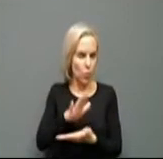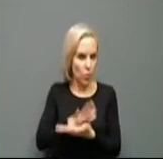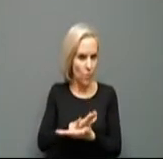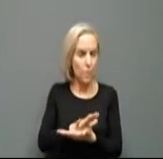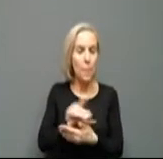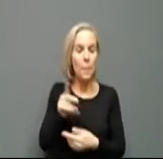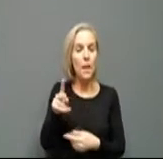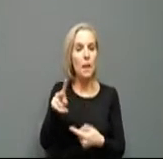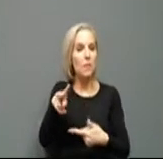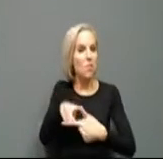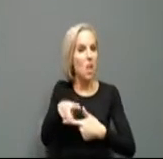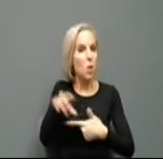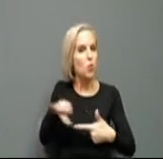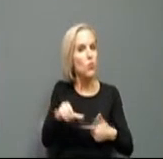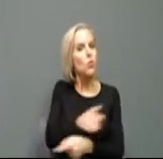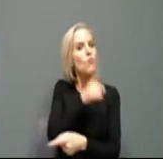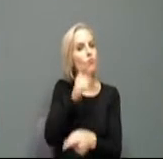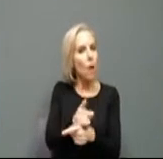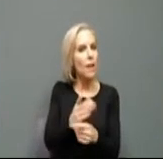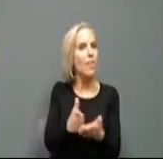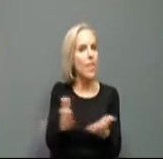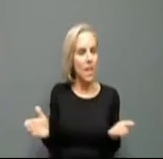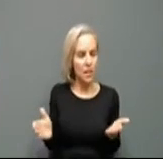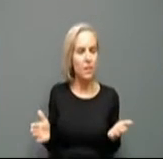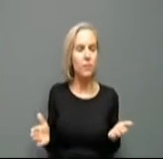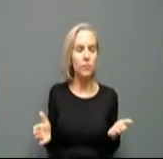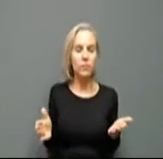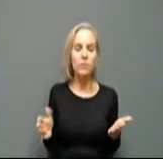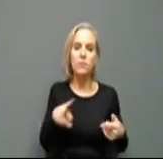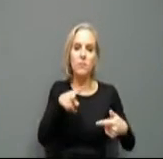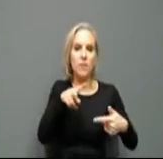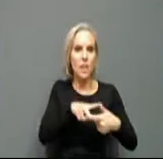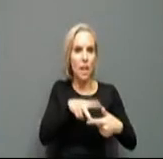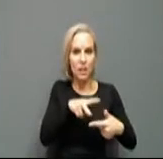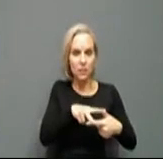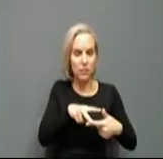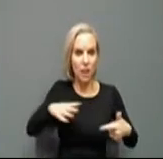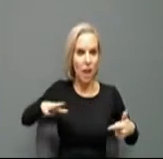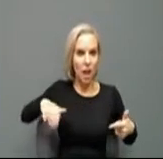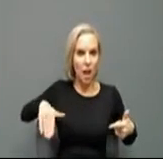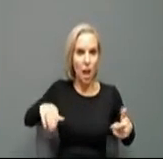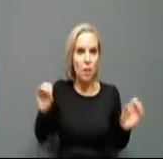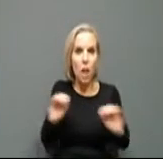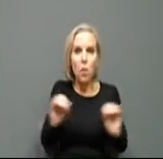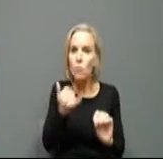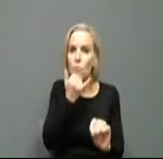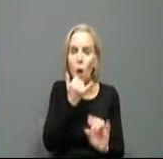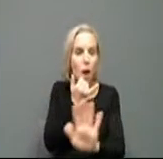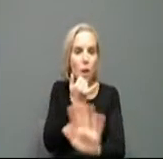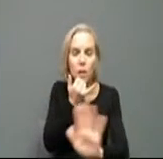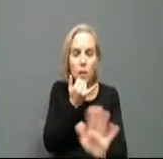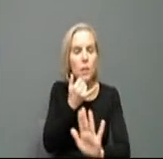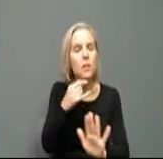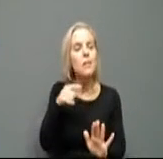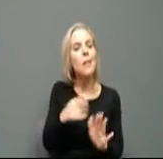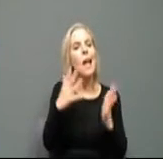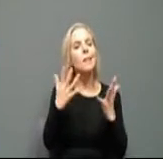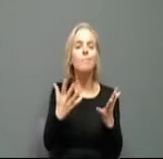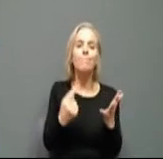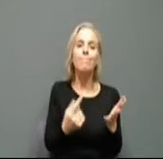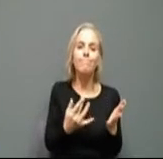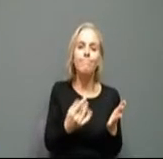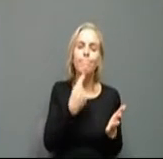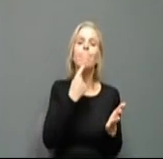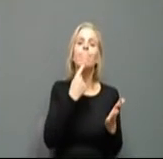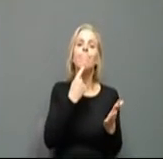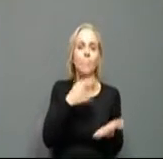doing the right thing. They haven't done anything wrong. They are just unfortunately the school districts